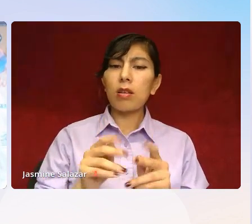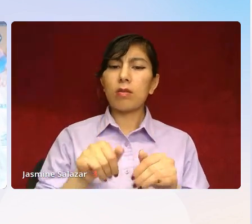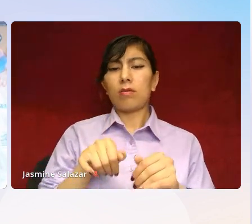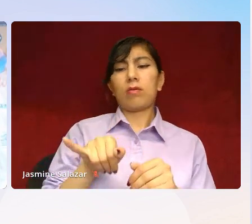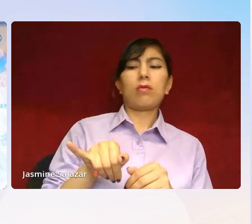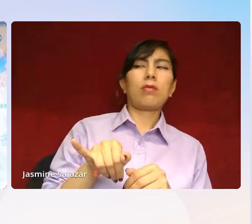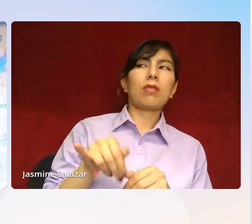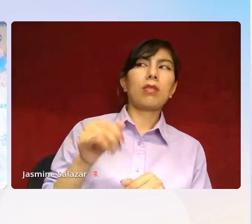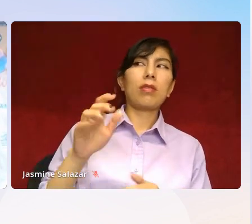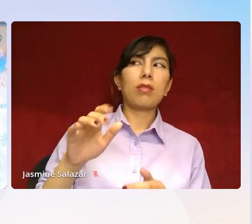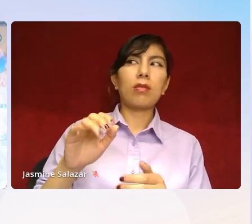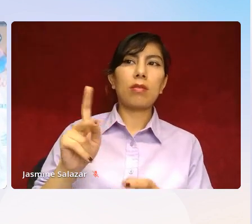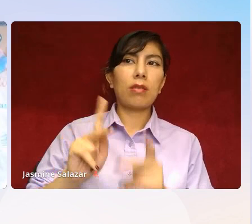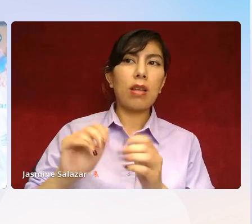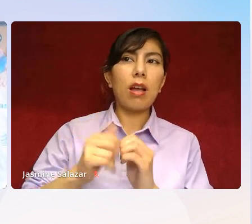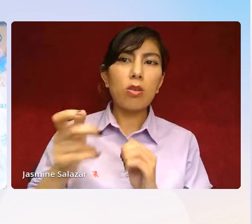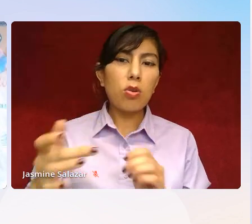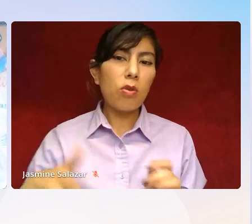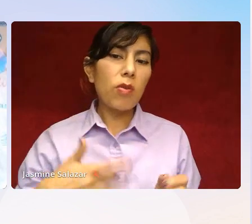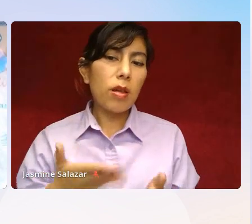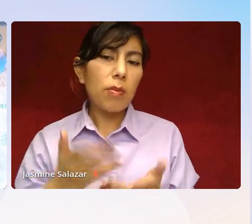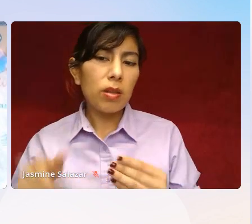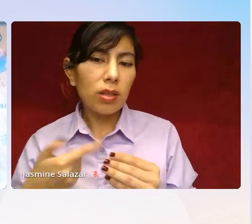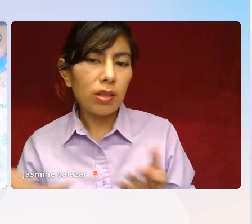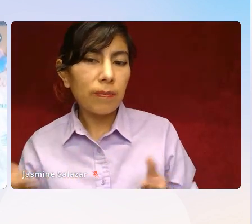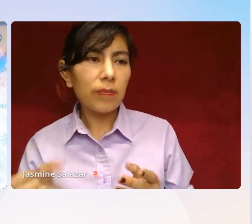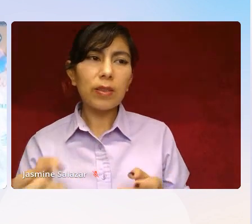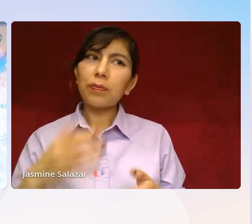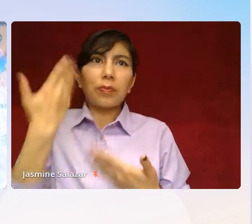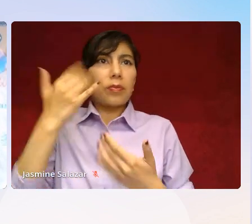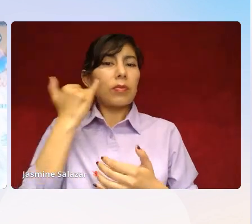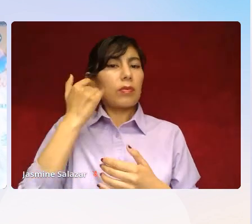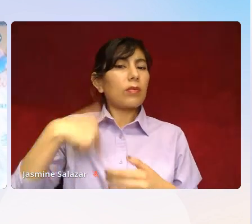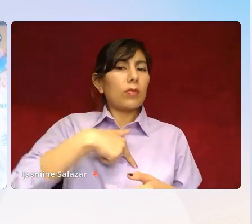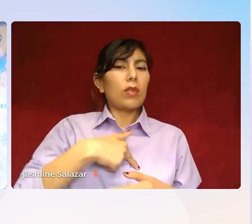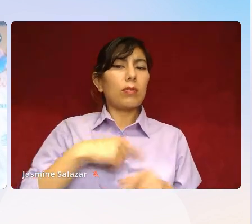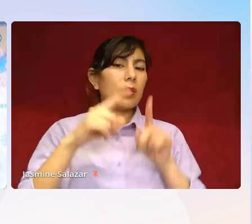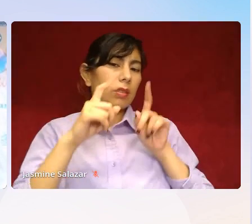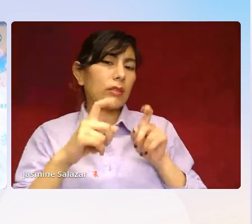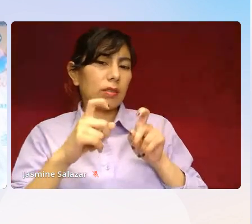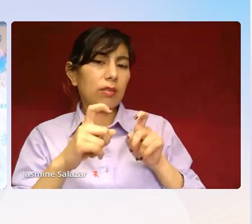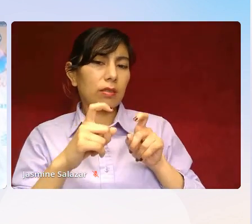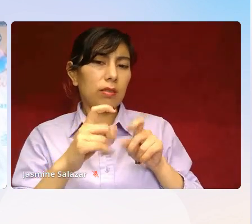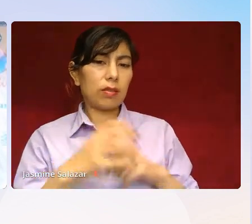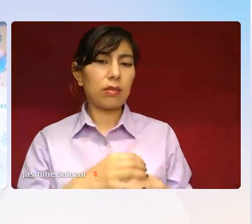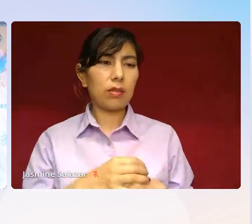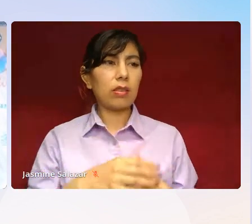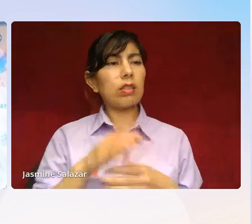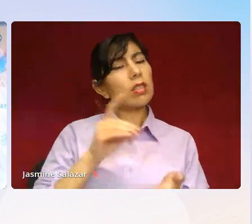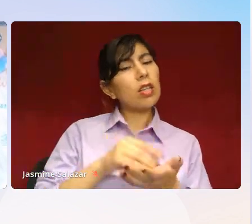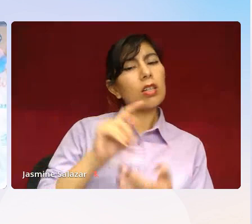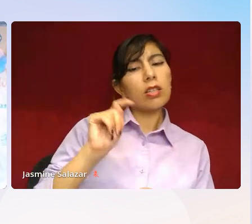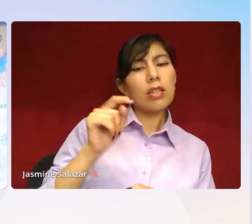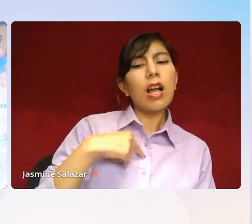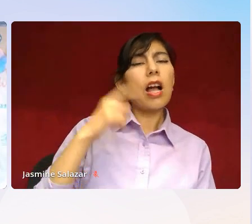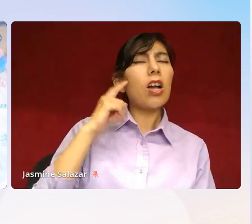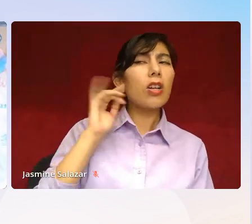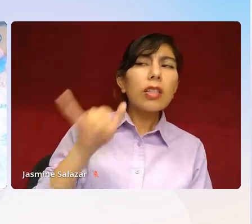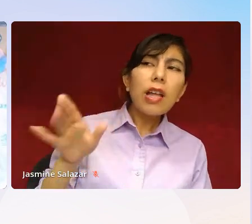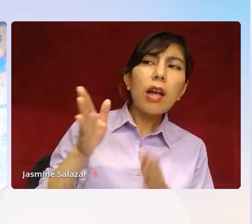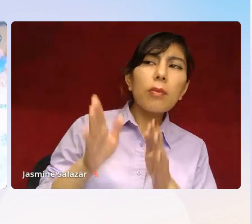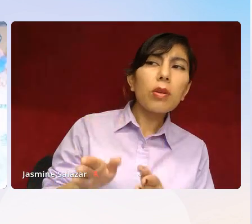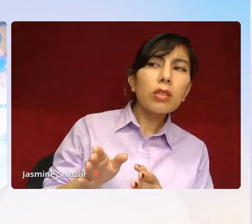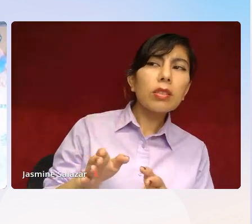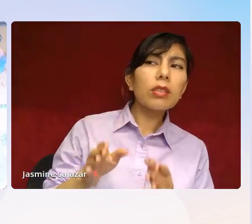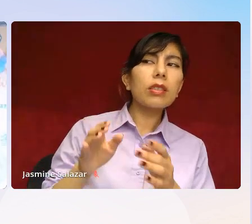things. And we may not know that we're being tested. So I might say, you know, Dr. T, you know, I heard that this person died